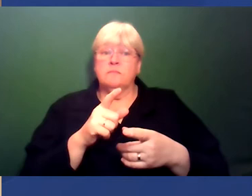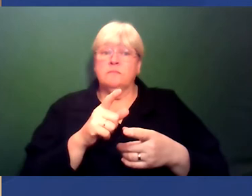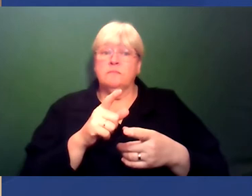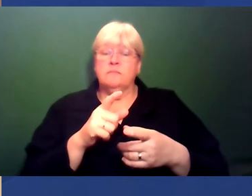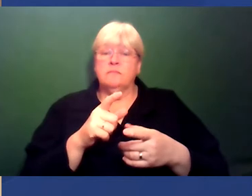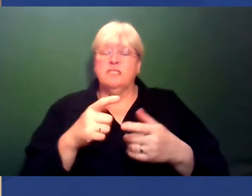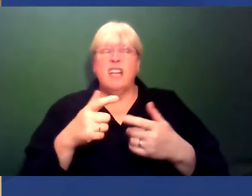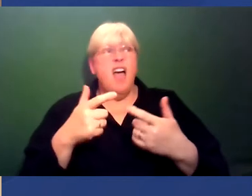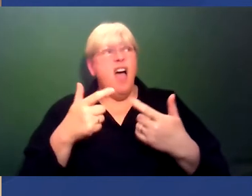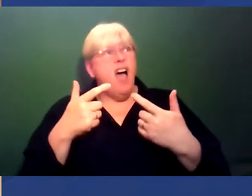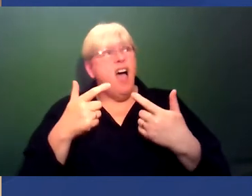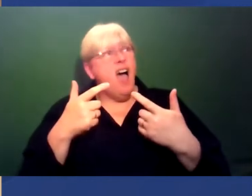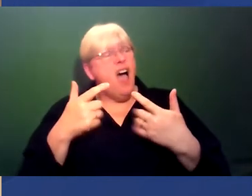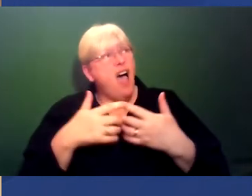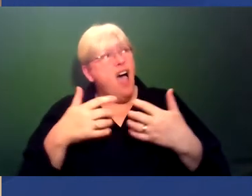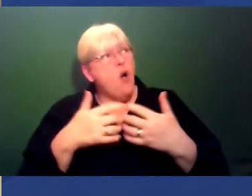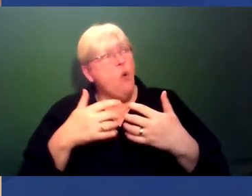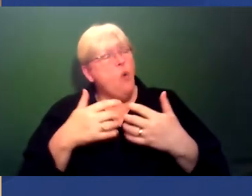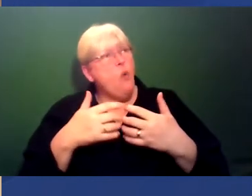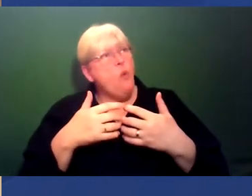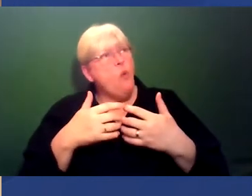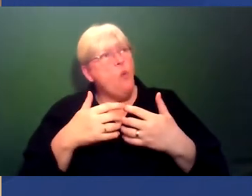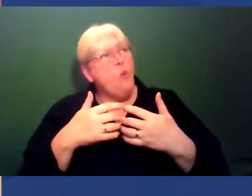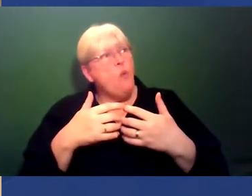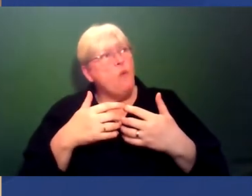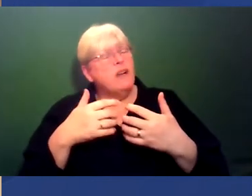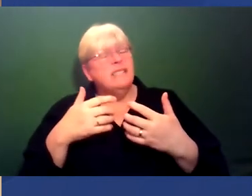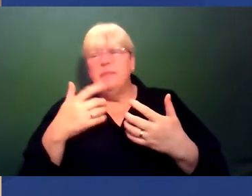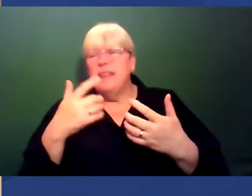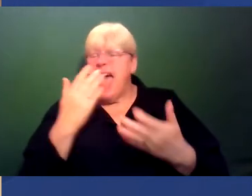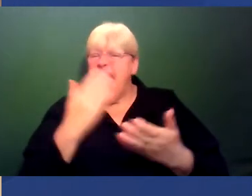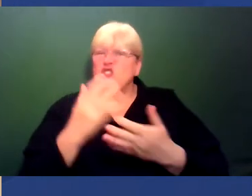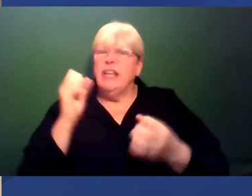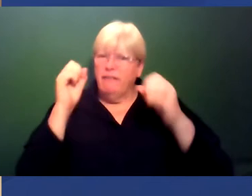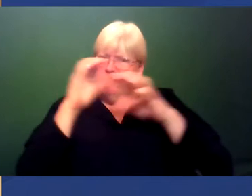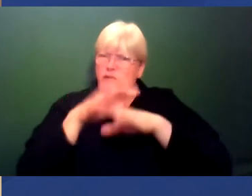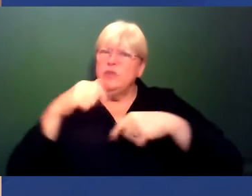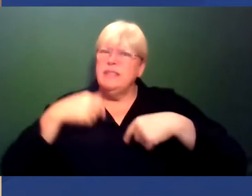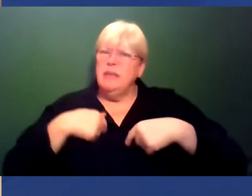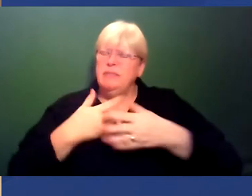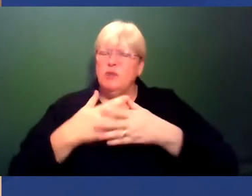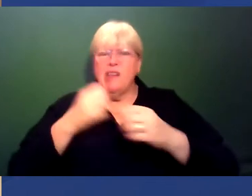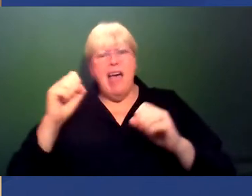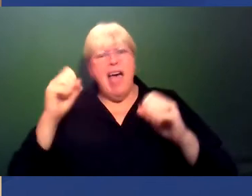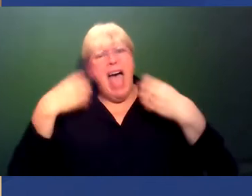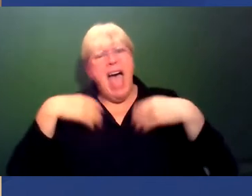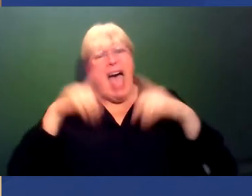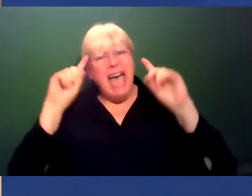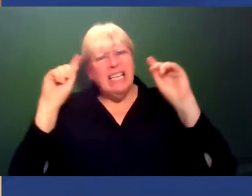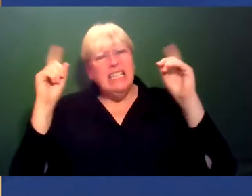they manifest and how do they stop people progressing? What kind of always confuses me about this is academia is kind of a liberal,